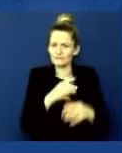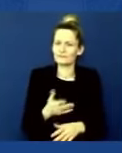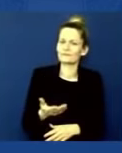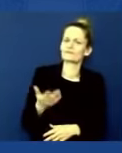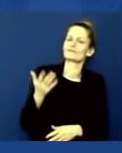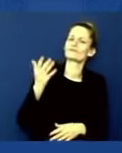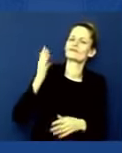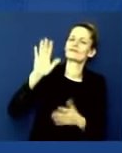jump on over there. Go